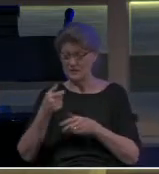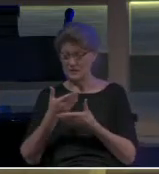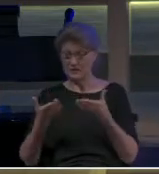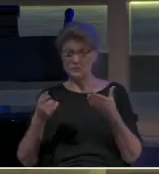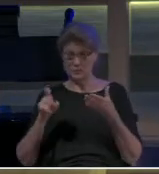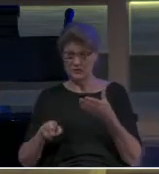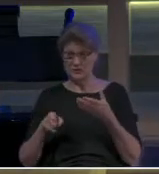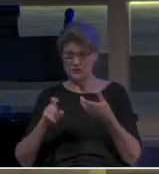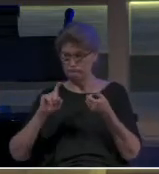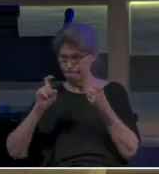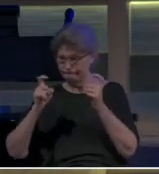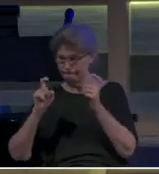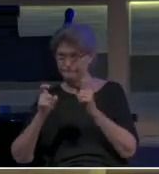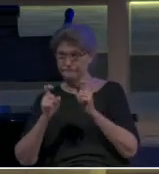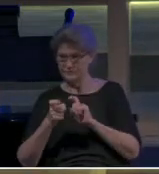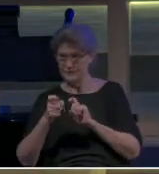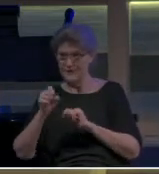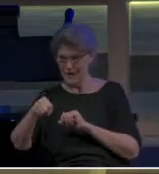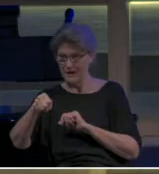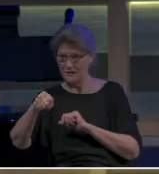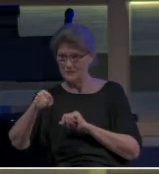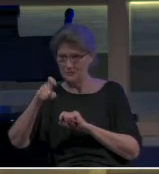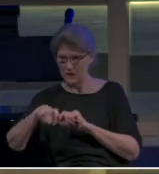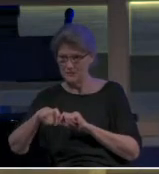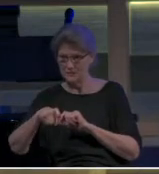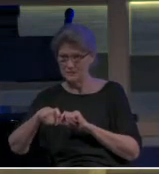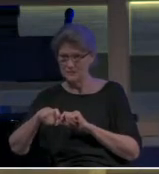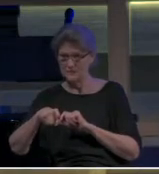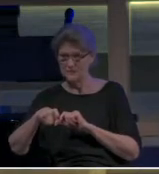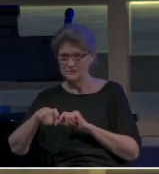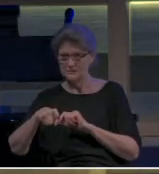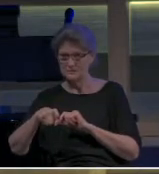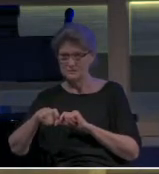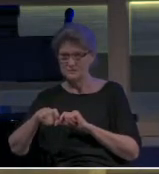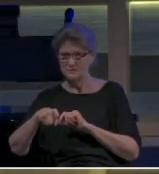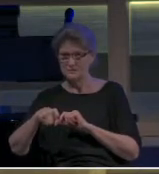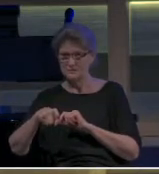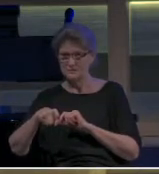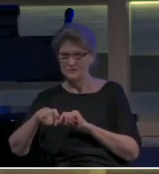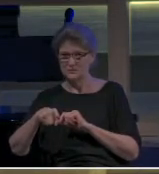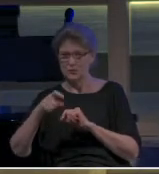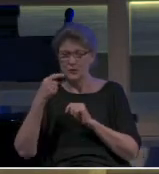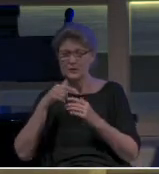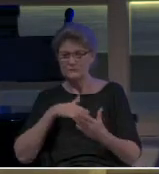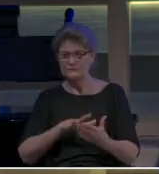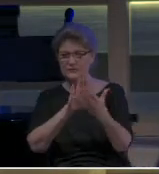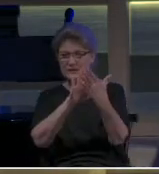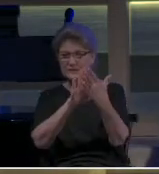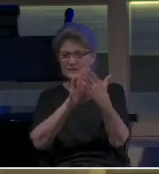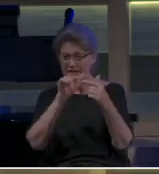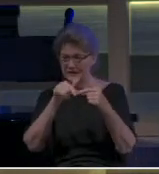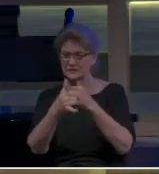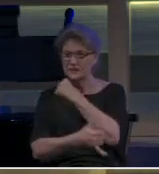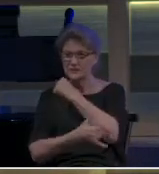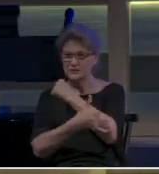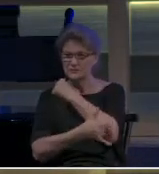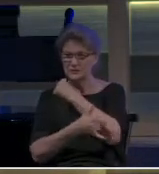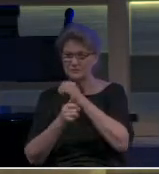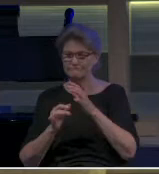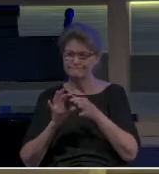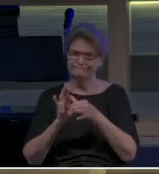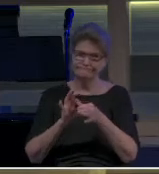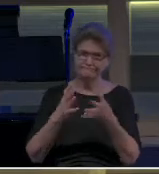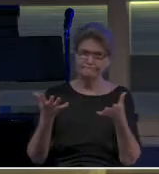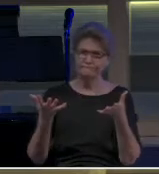need to address in our country related to